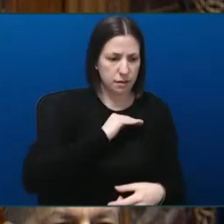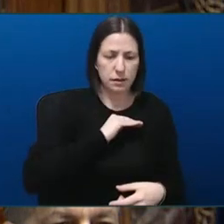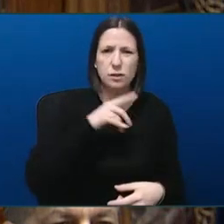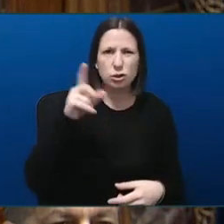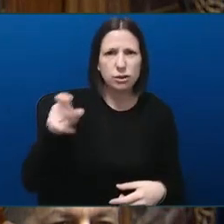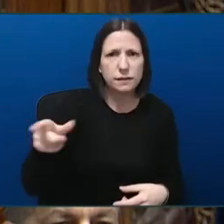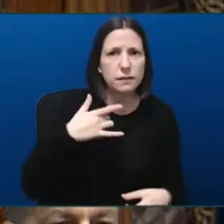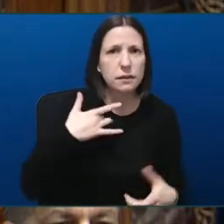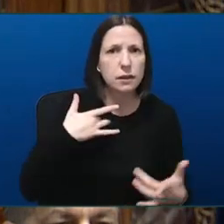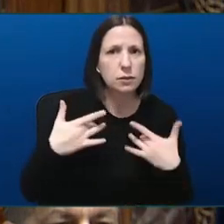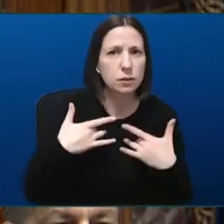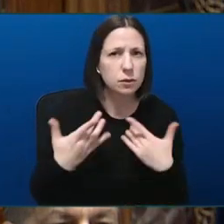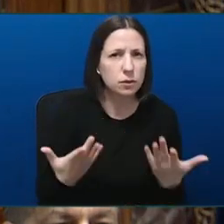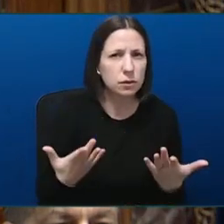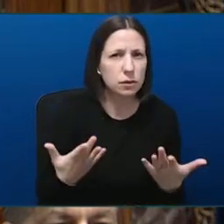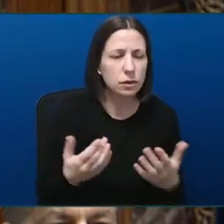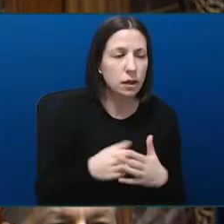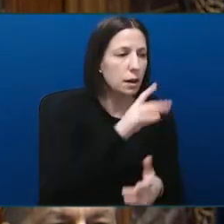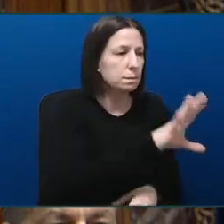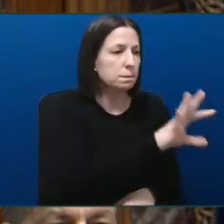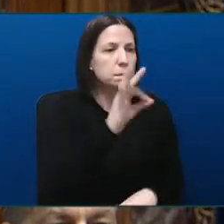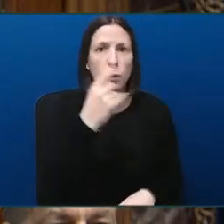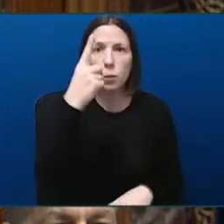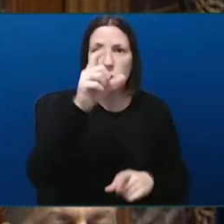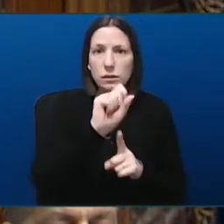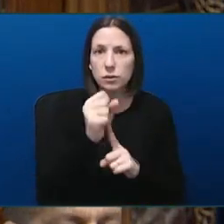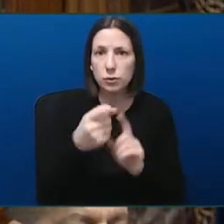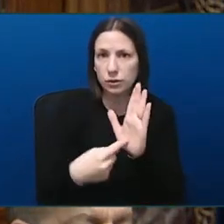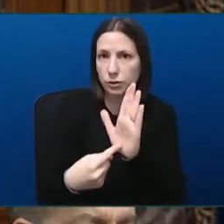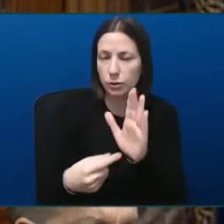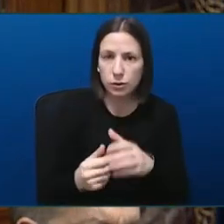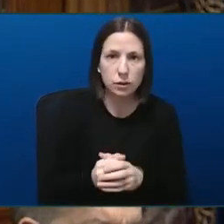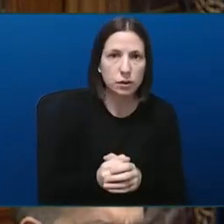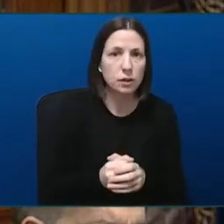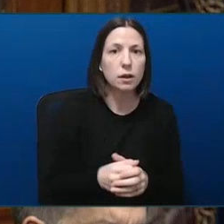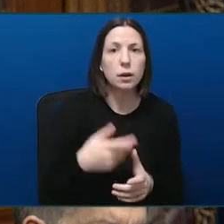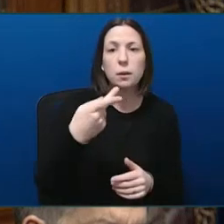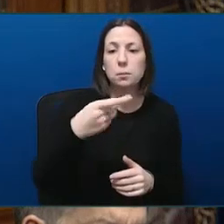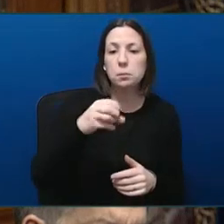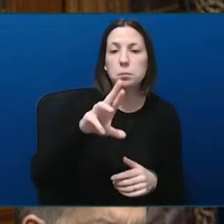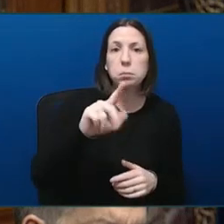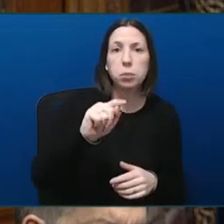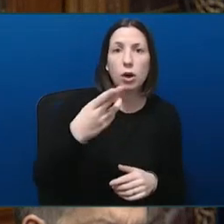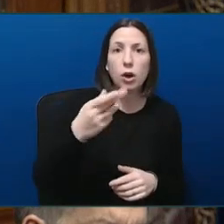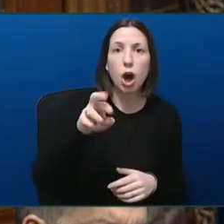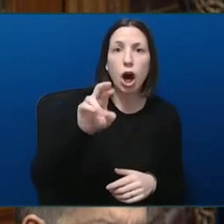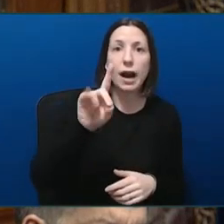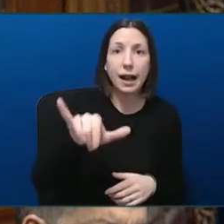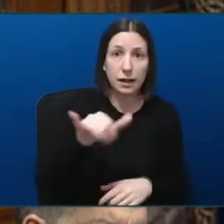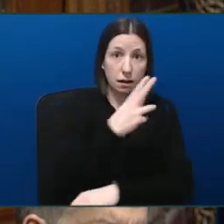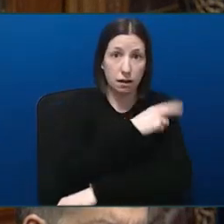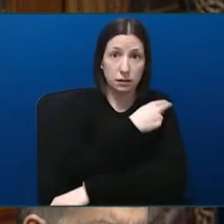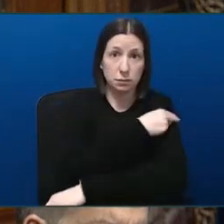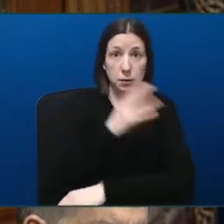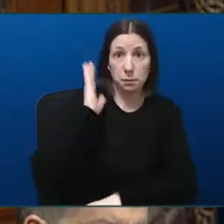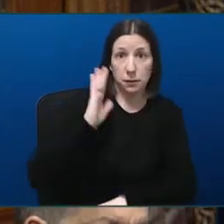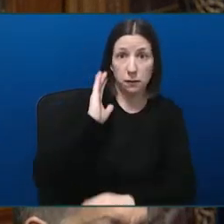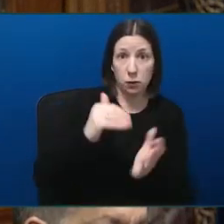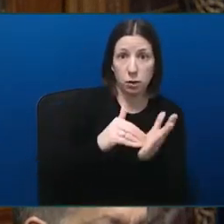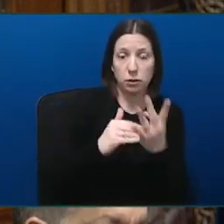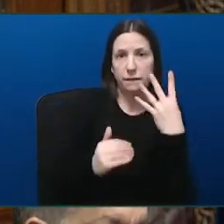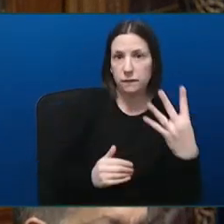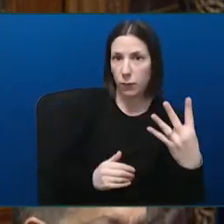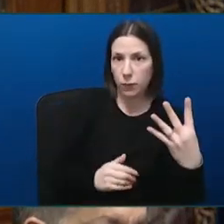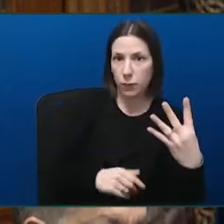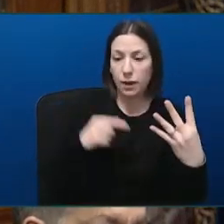Island Health, Honourable Speaker. There used to be four doctors for the Port Hardy Hospital. Come this summer, there will be one. Dr.